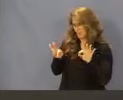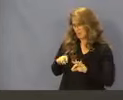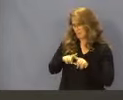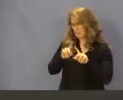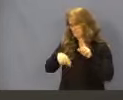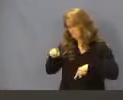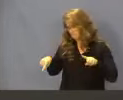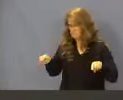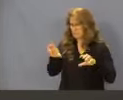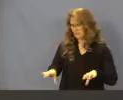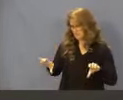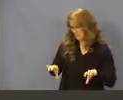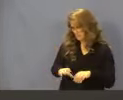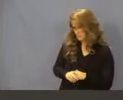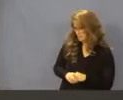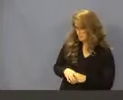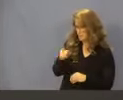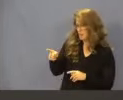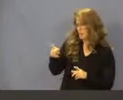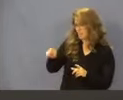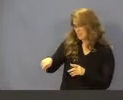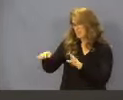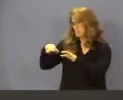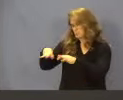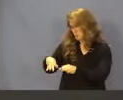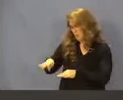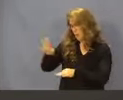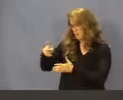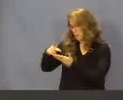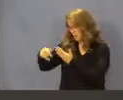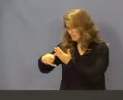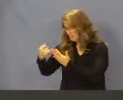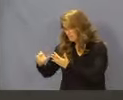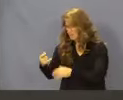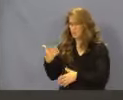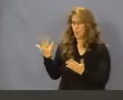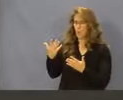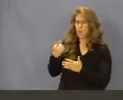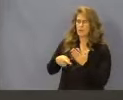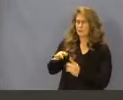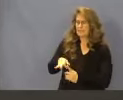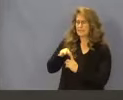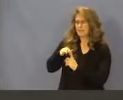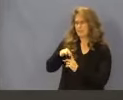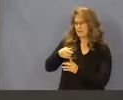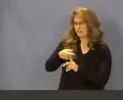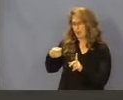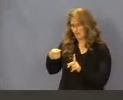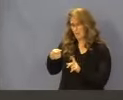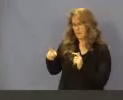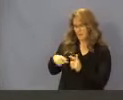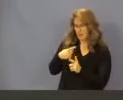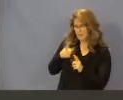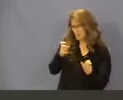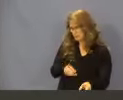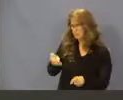activities. The applicant should describe the project, indicate which specific exemption is being requested, and the completed form should